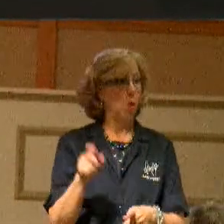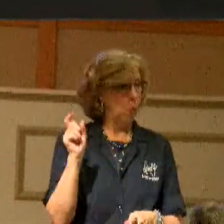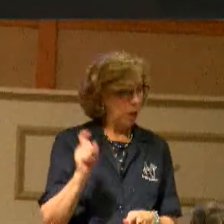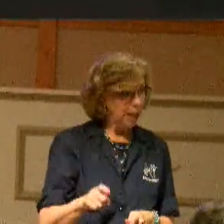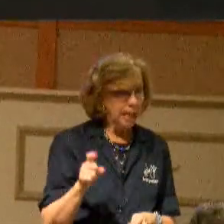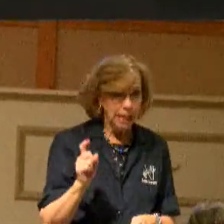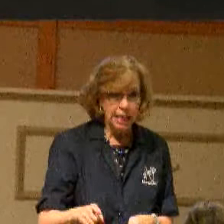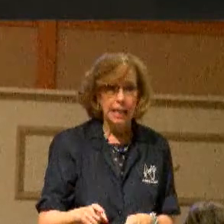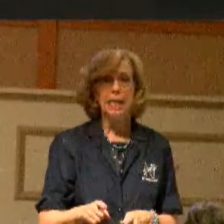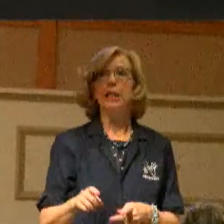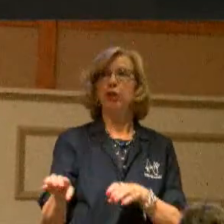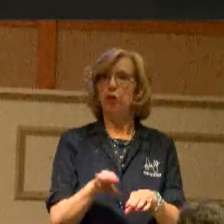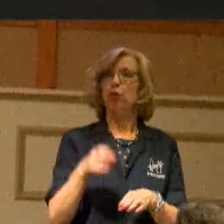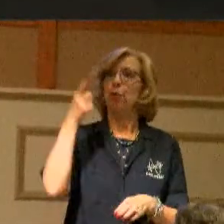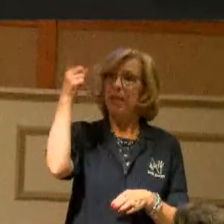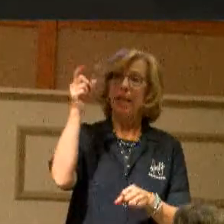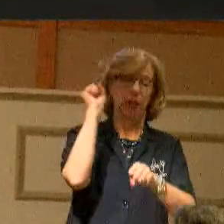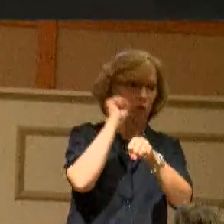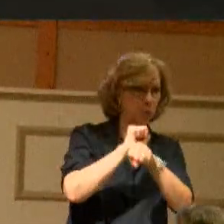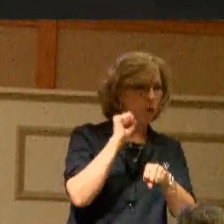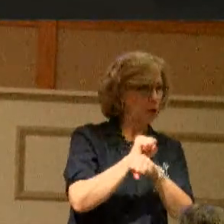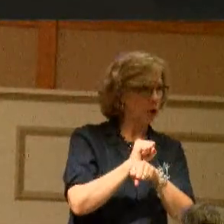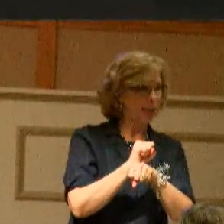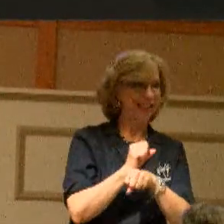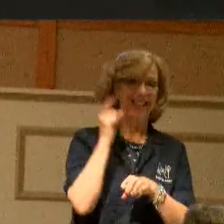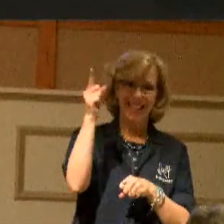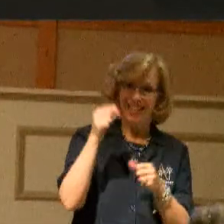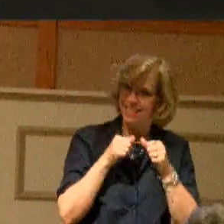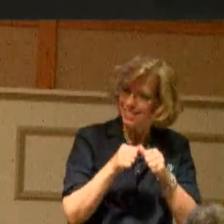work. Is He still reigning today?